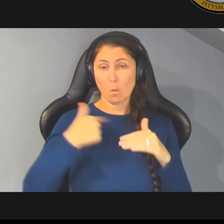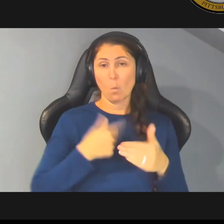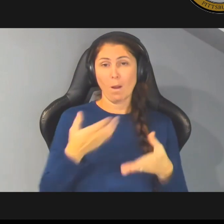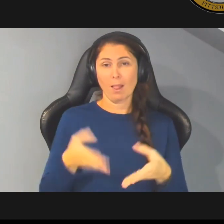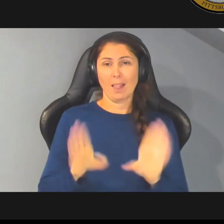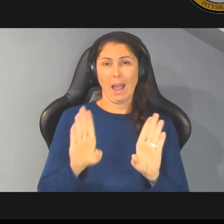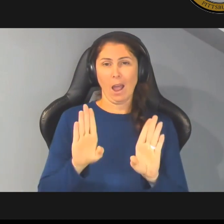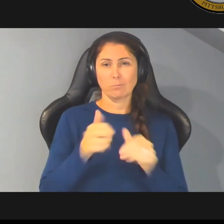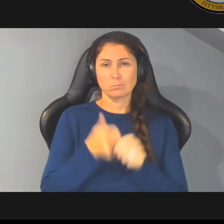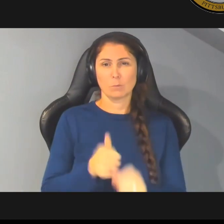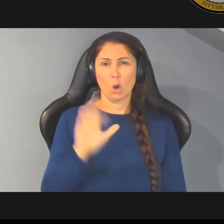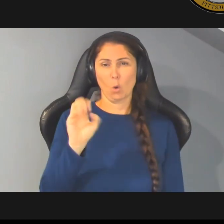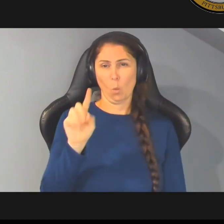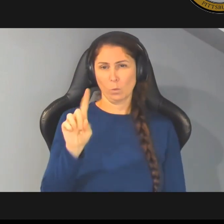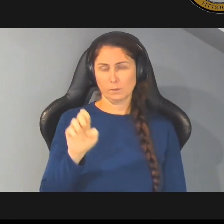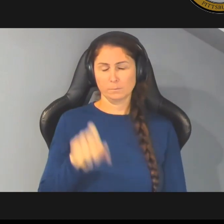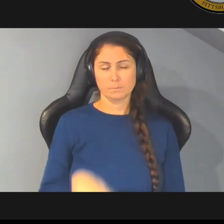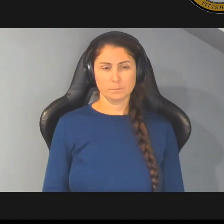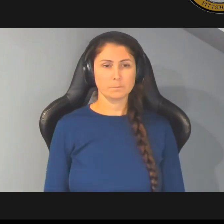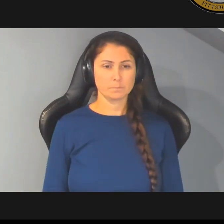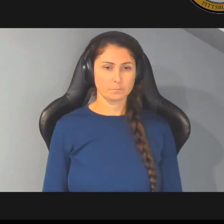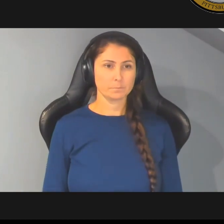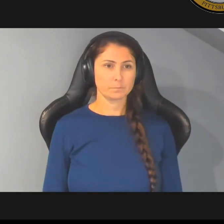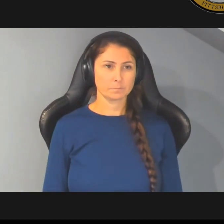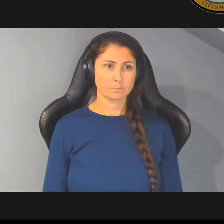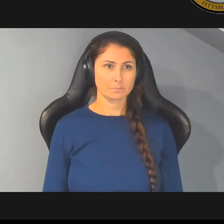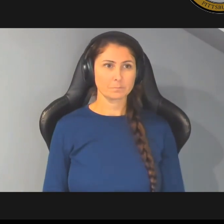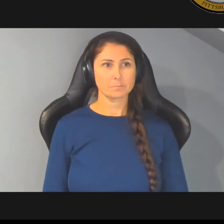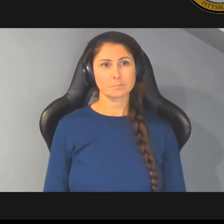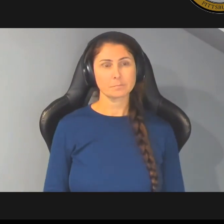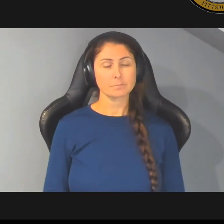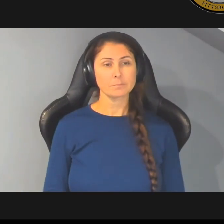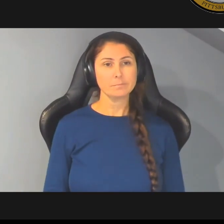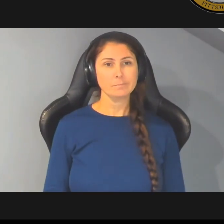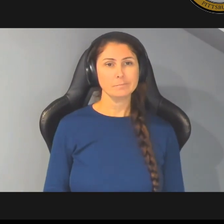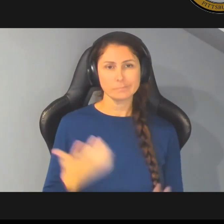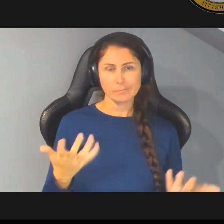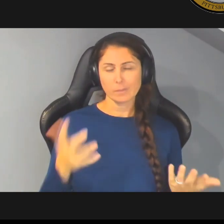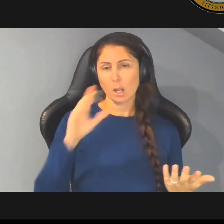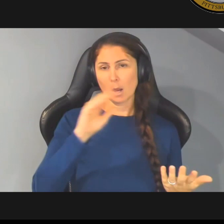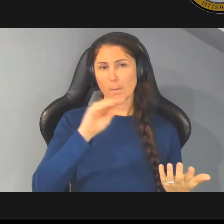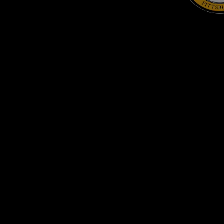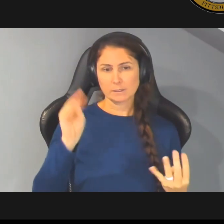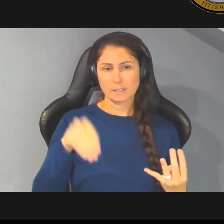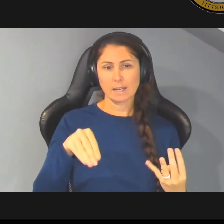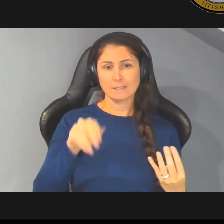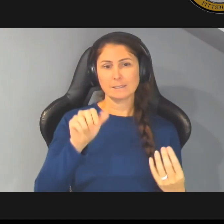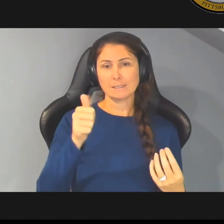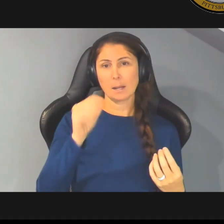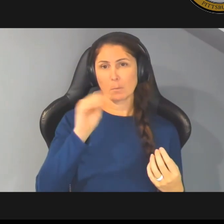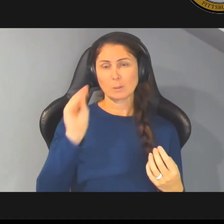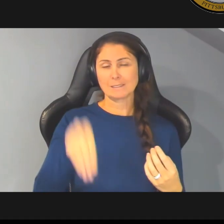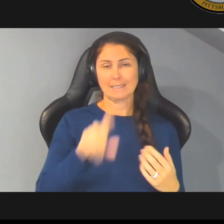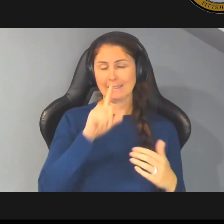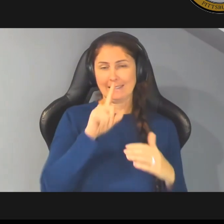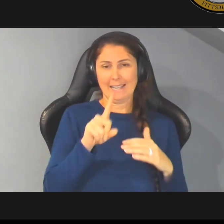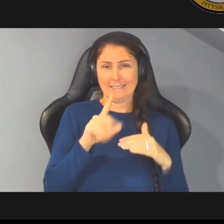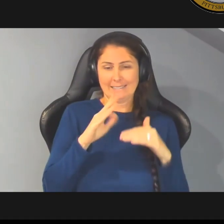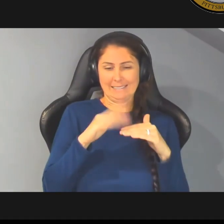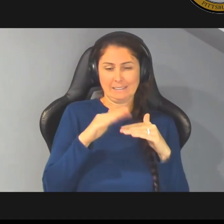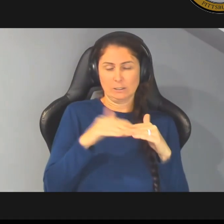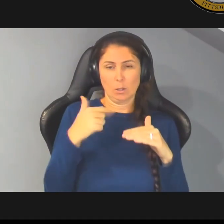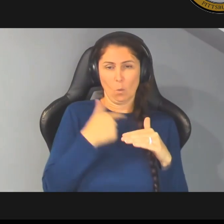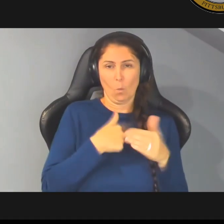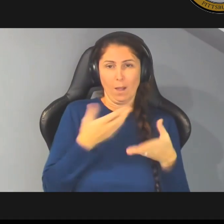um 10 is is the least we're allowed but 10